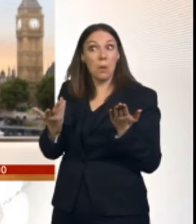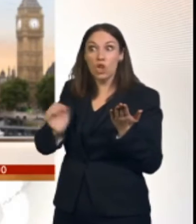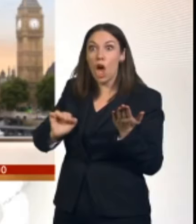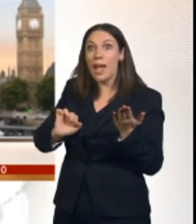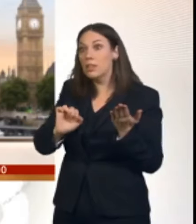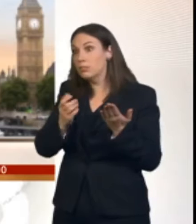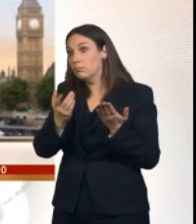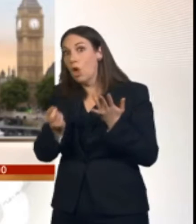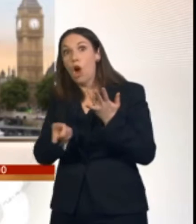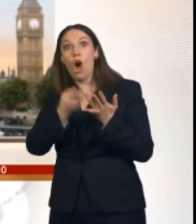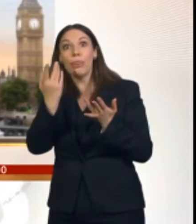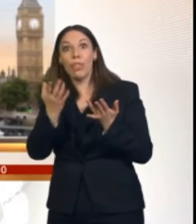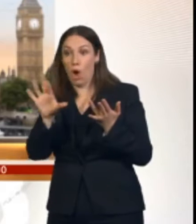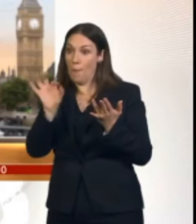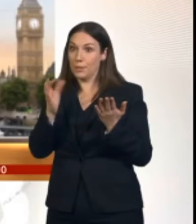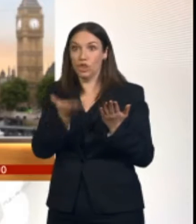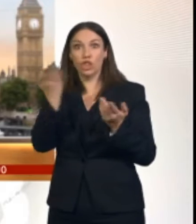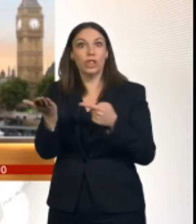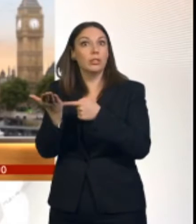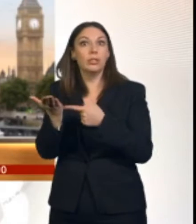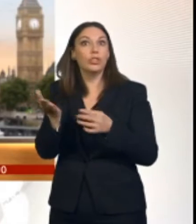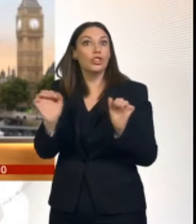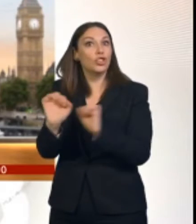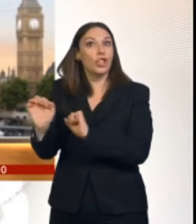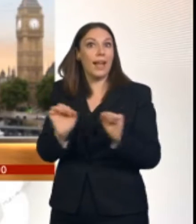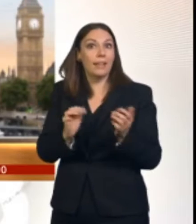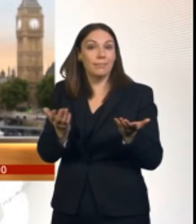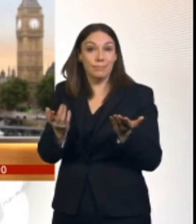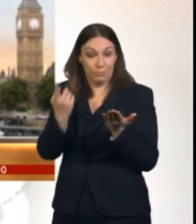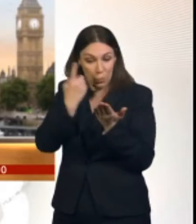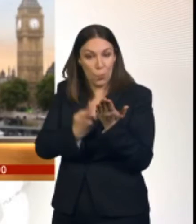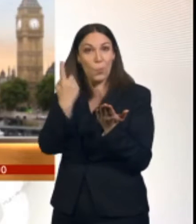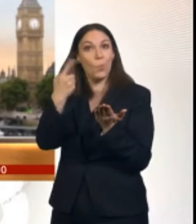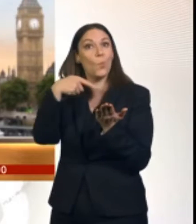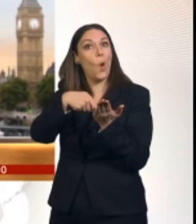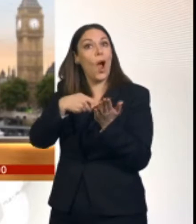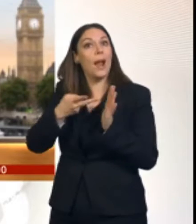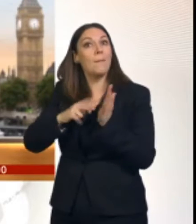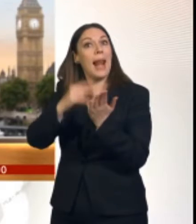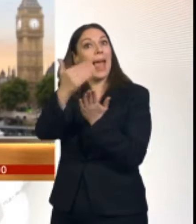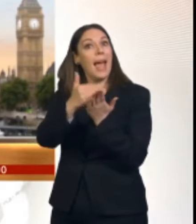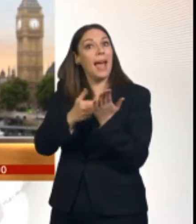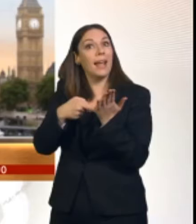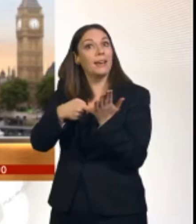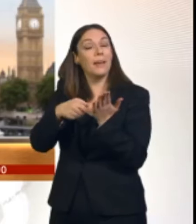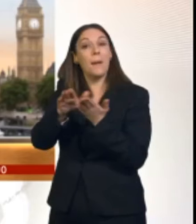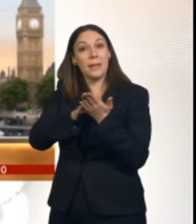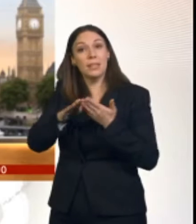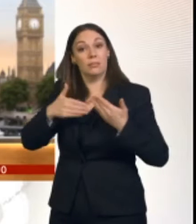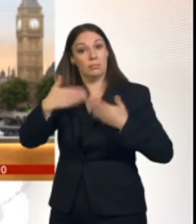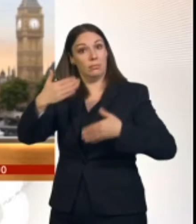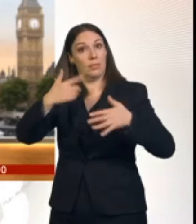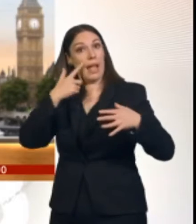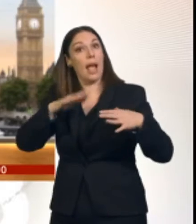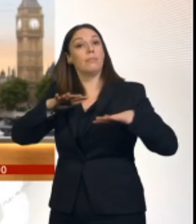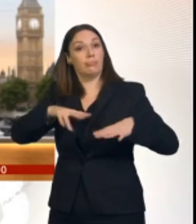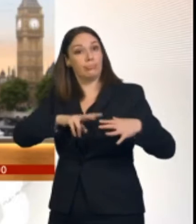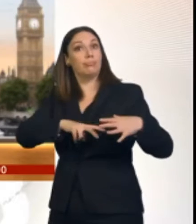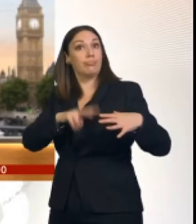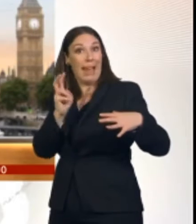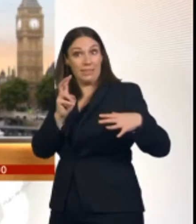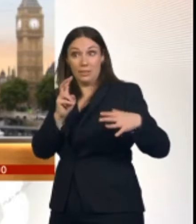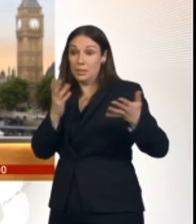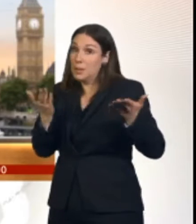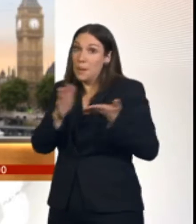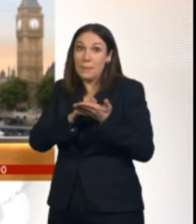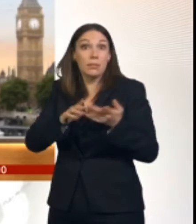for a negotiated exit from the European Union that will allow us to deliver Brexit in accordance with the referendum decision